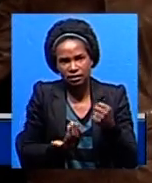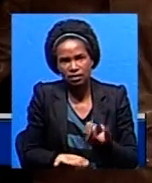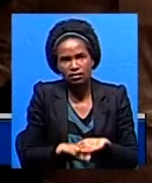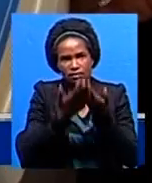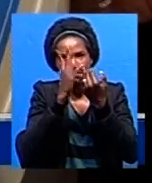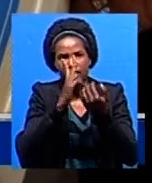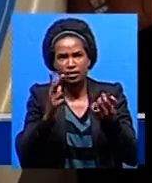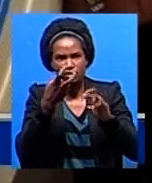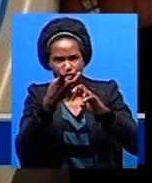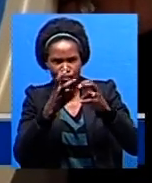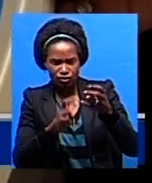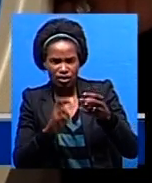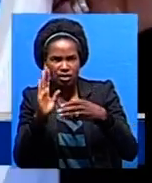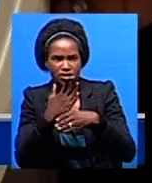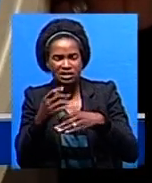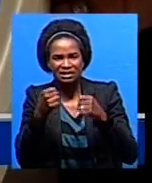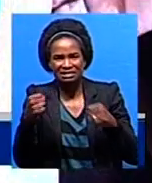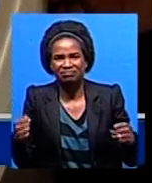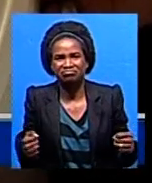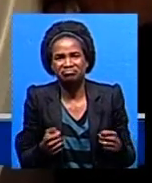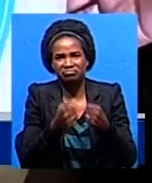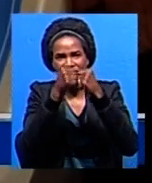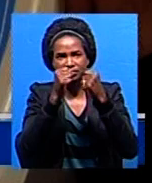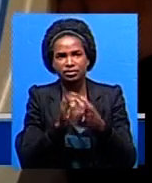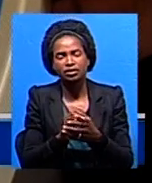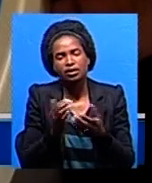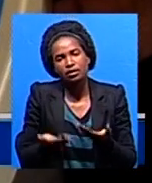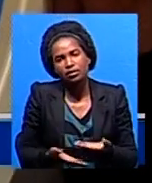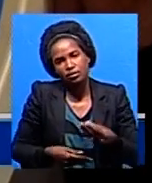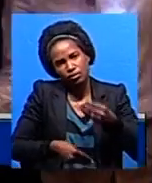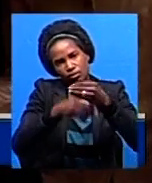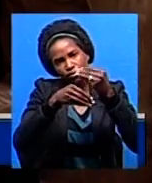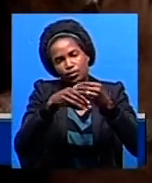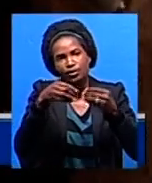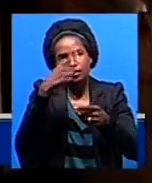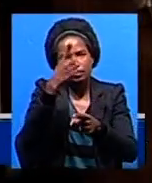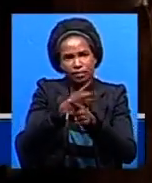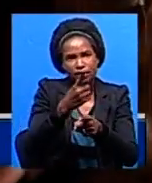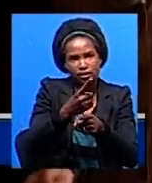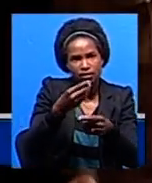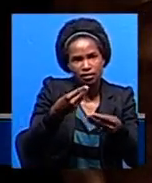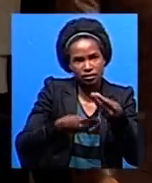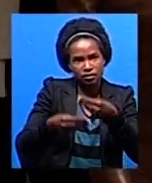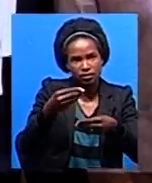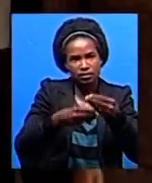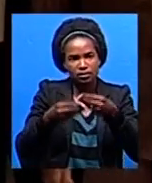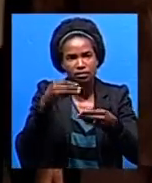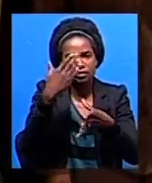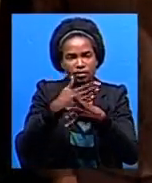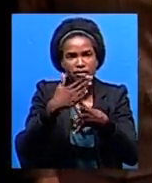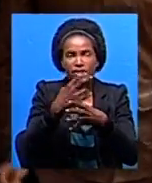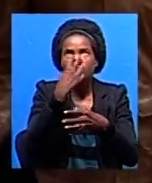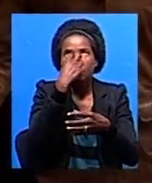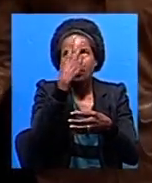with disabilities emanating from road accidents and also to contribute to government's economic upliftment efforts in line with Vision